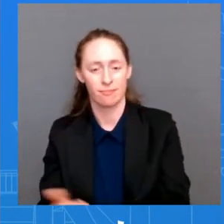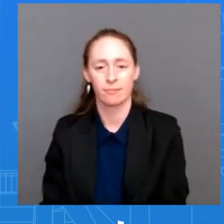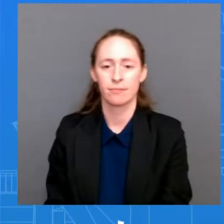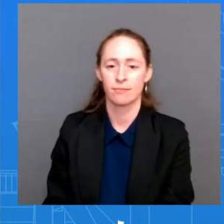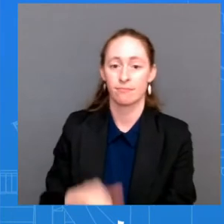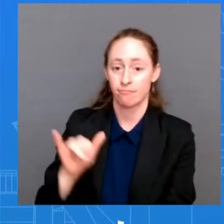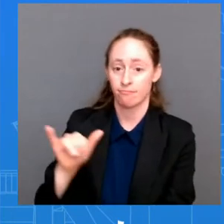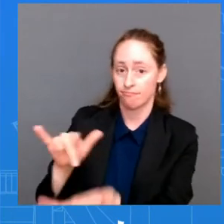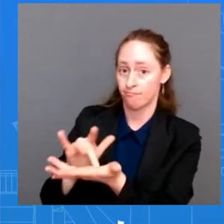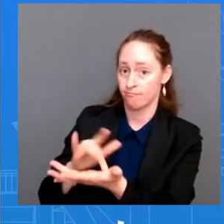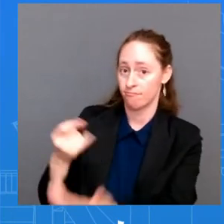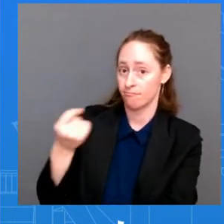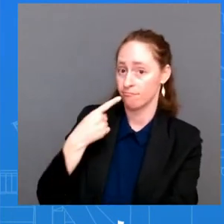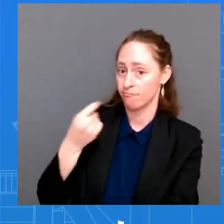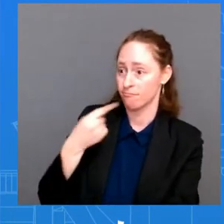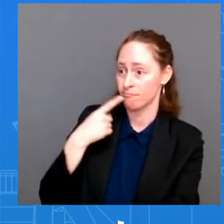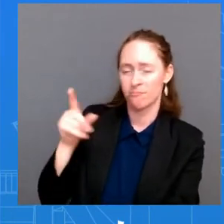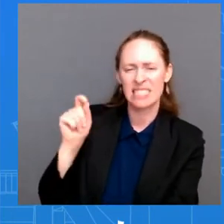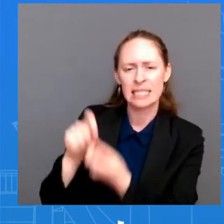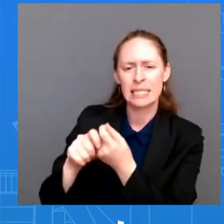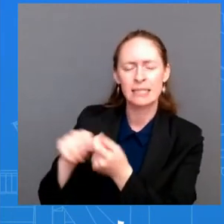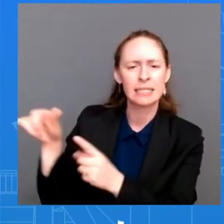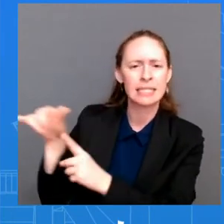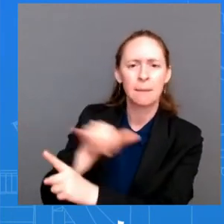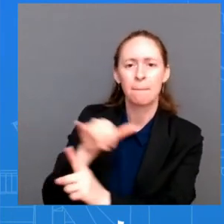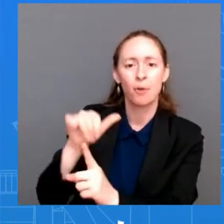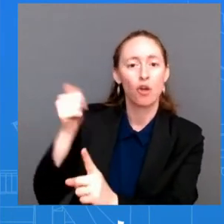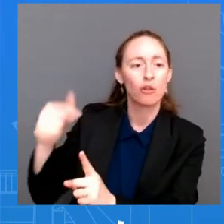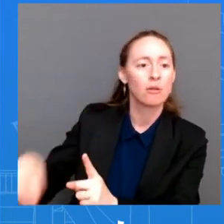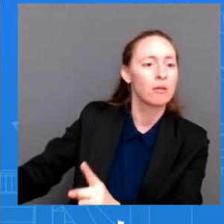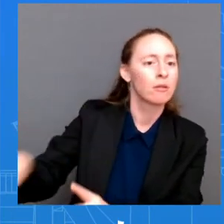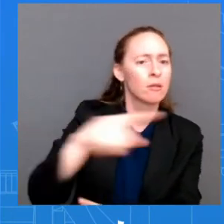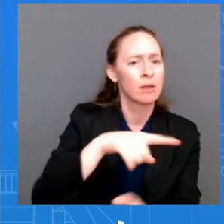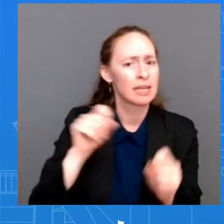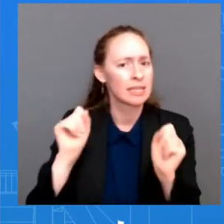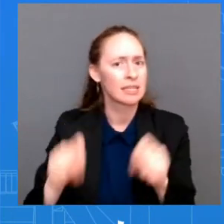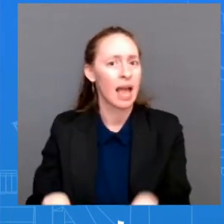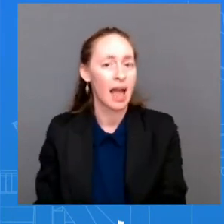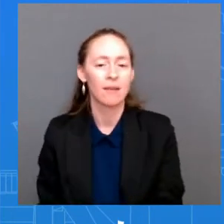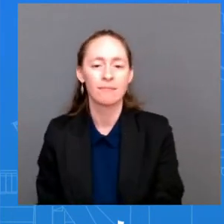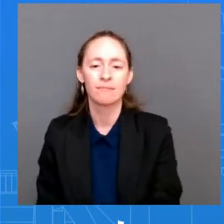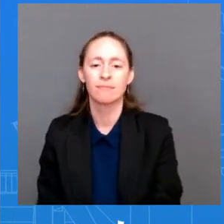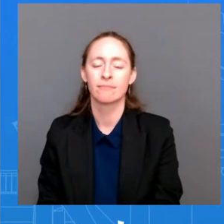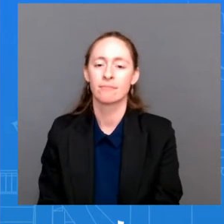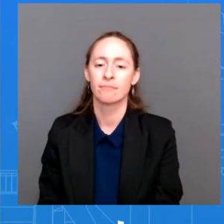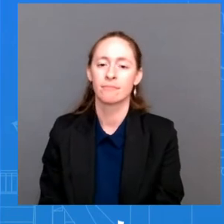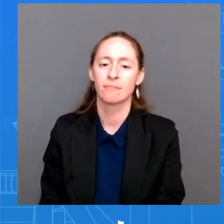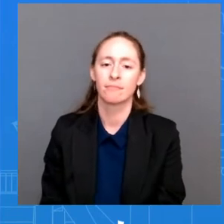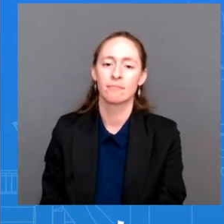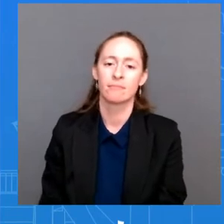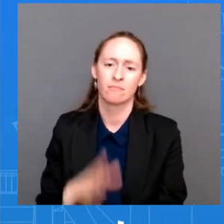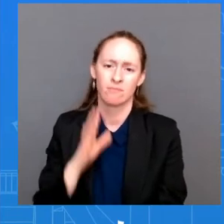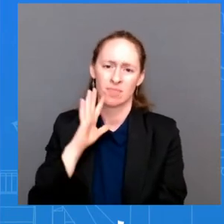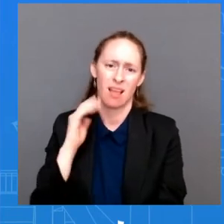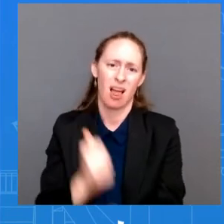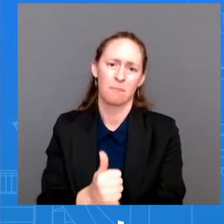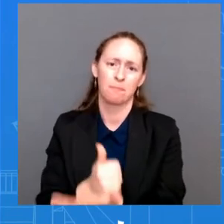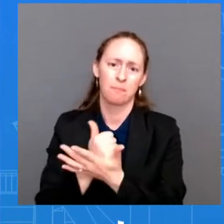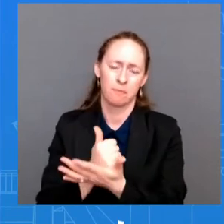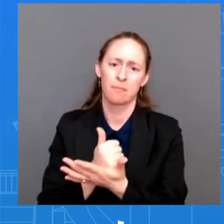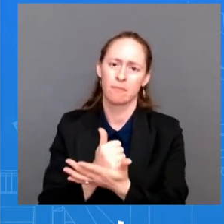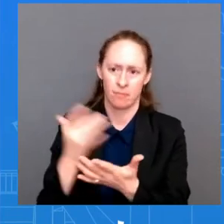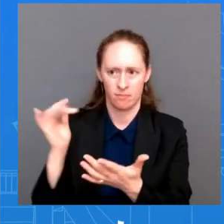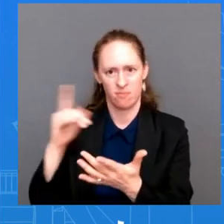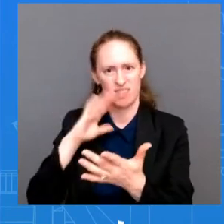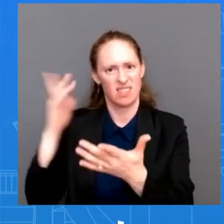treatment that others could receive as well and that is because of the work that this administration that this president has done from day one and walking into